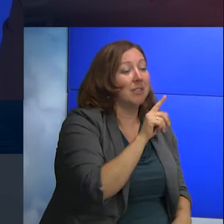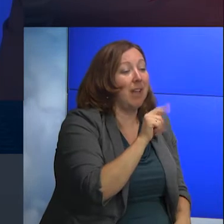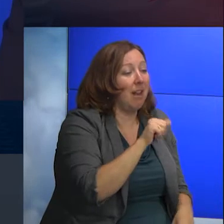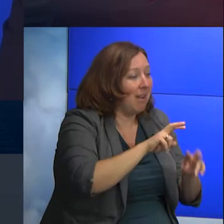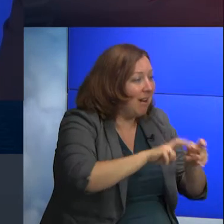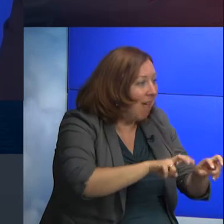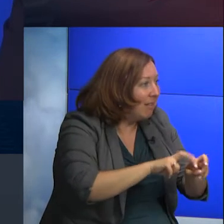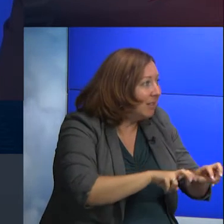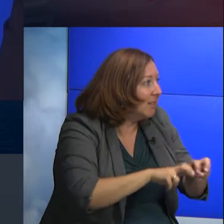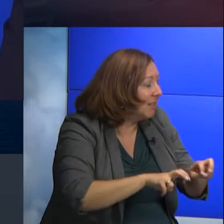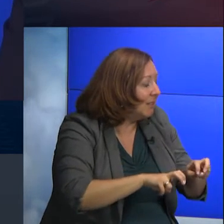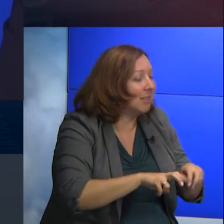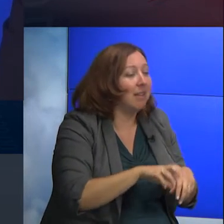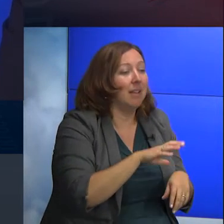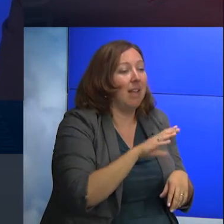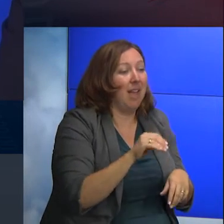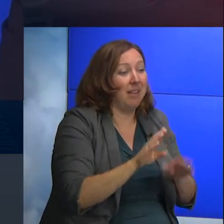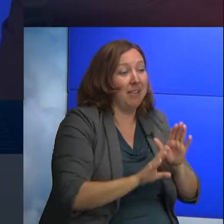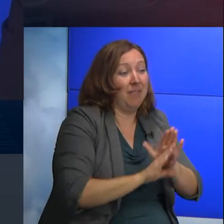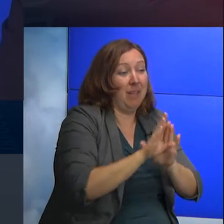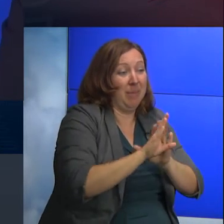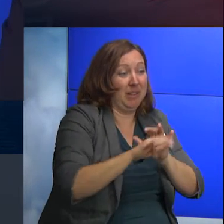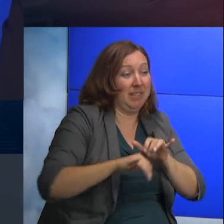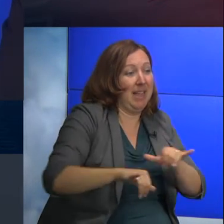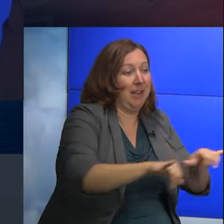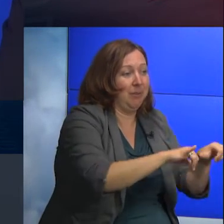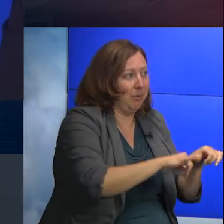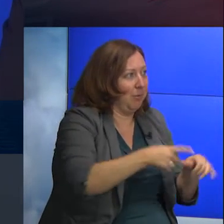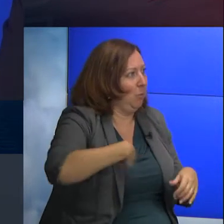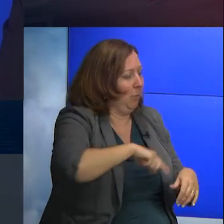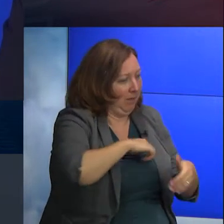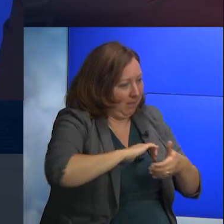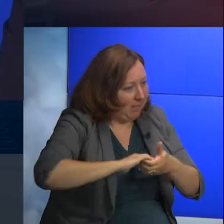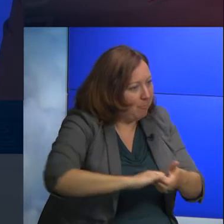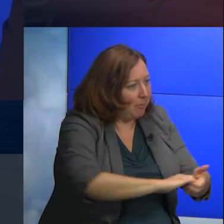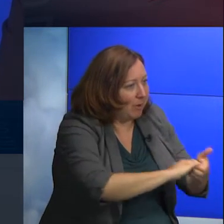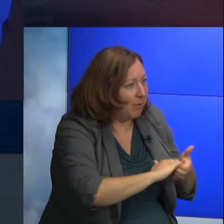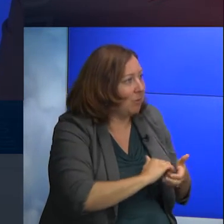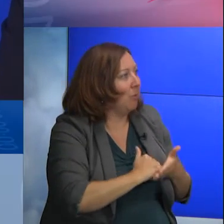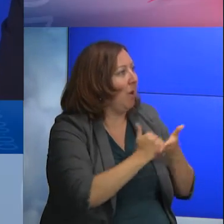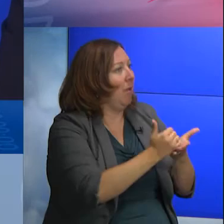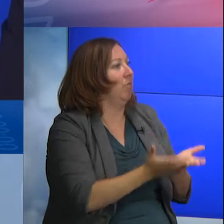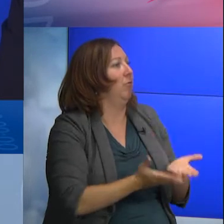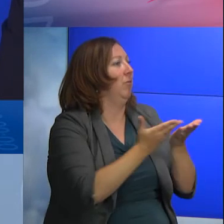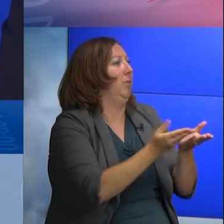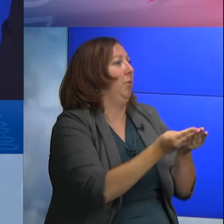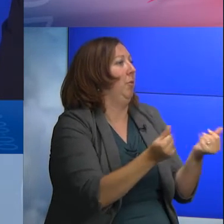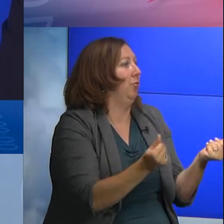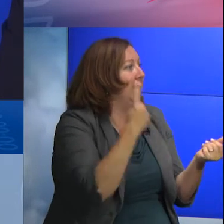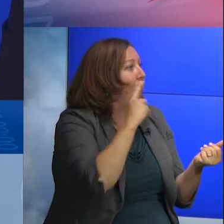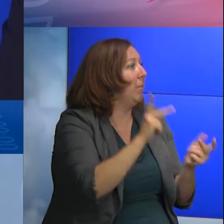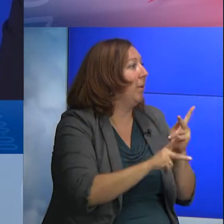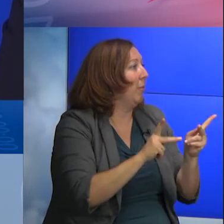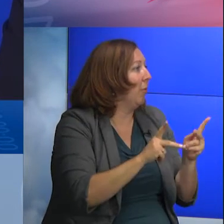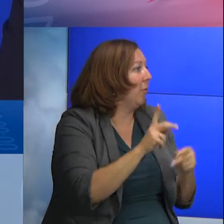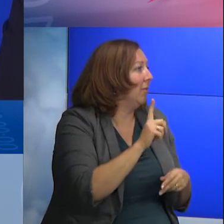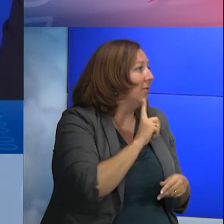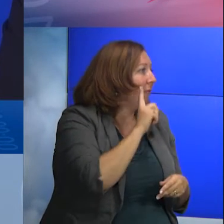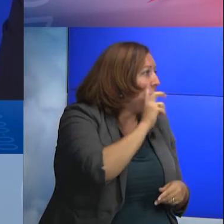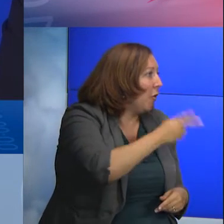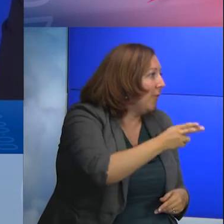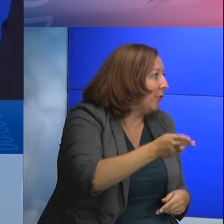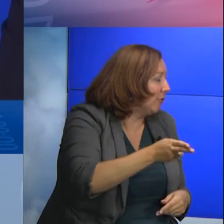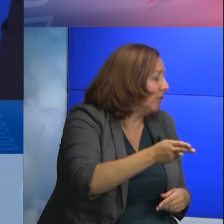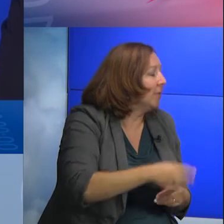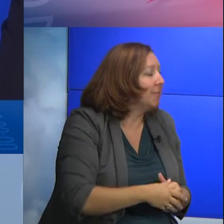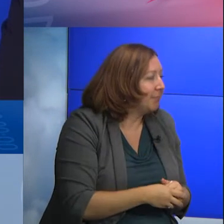then working through the development of the standard to provide a solution for people with hearing loss and this particular issue.